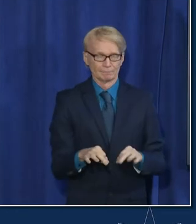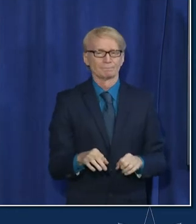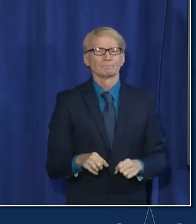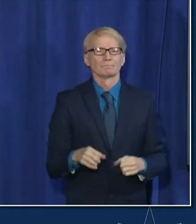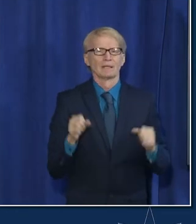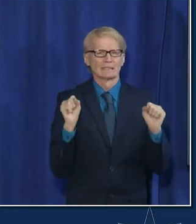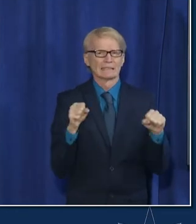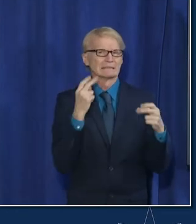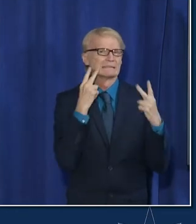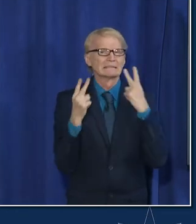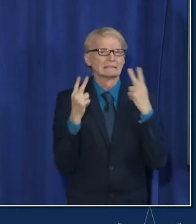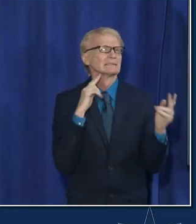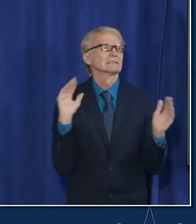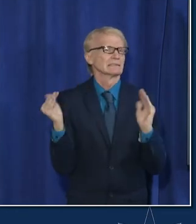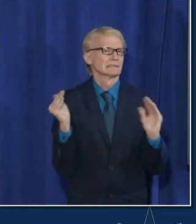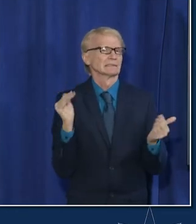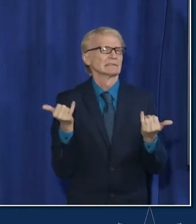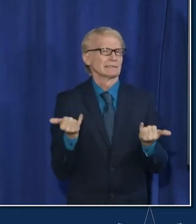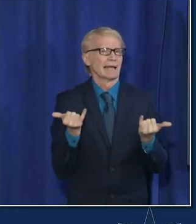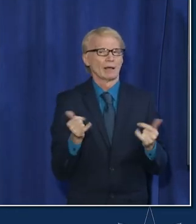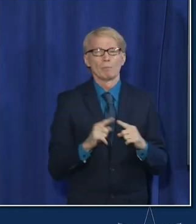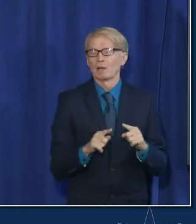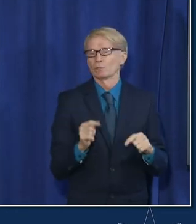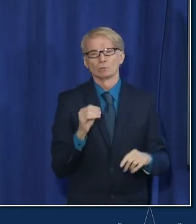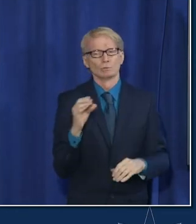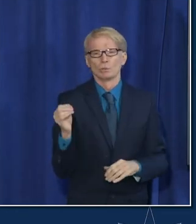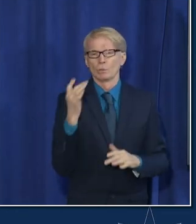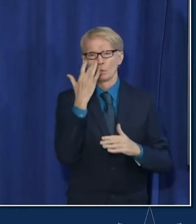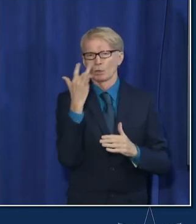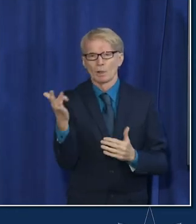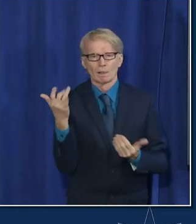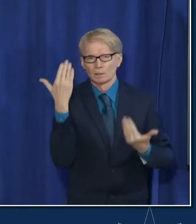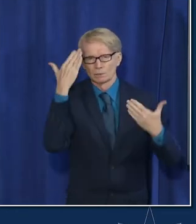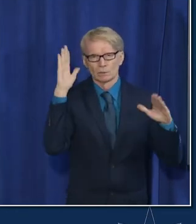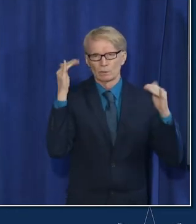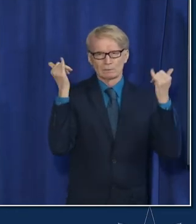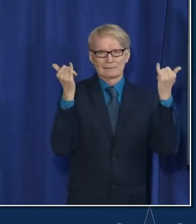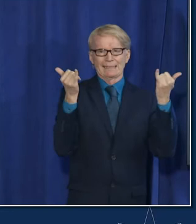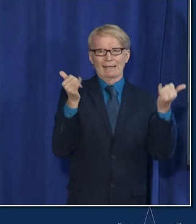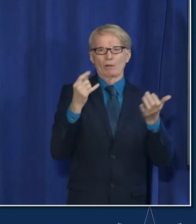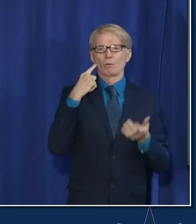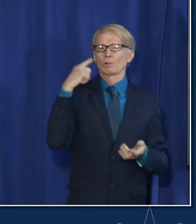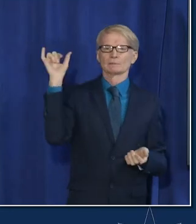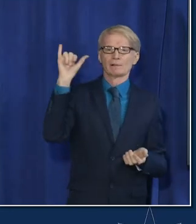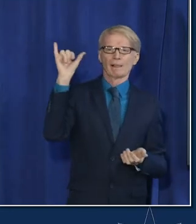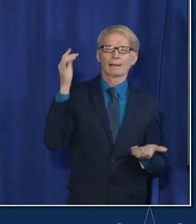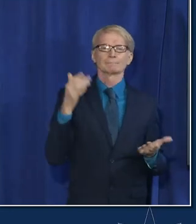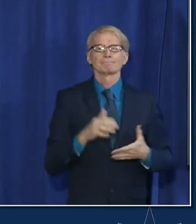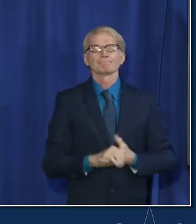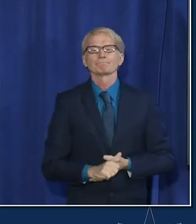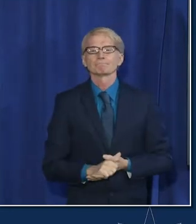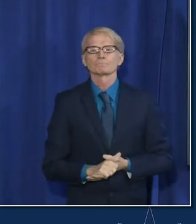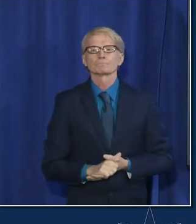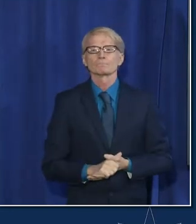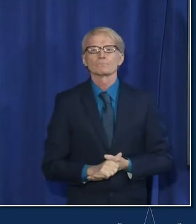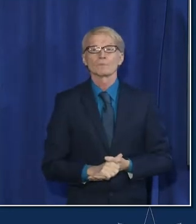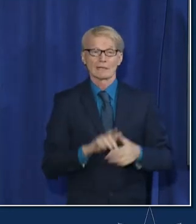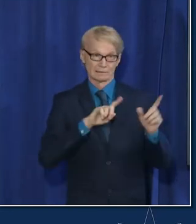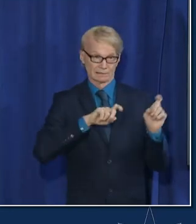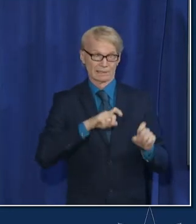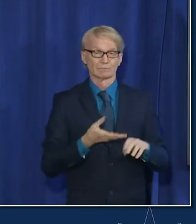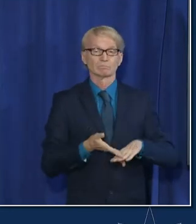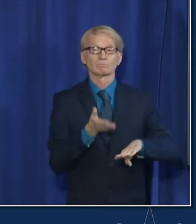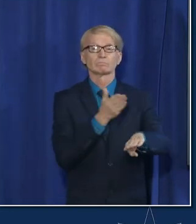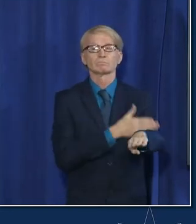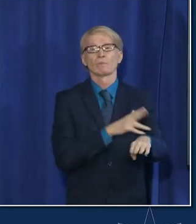a similar pattern but we won't we it would be too early to be seeing it at this point uh test positivity is continuing to increase at